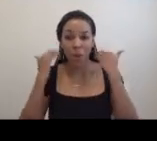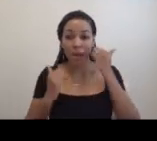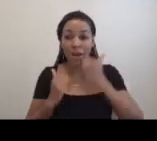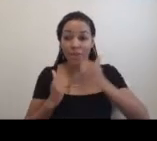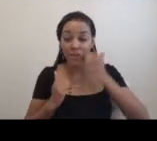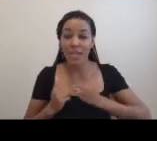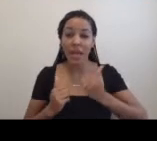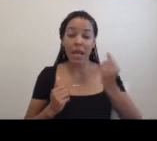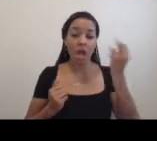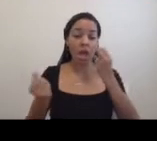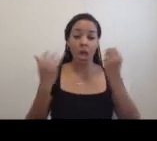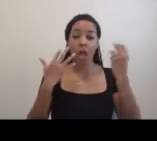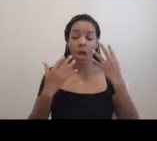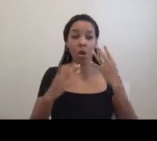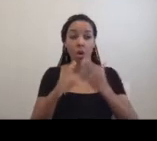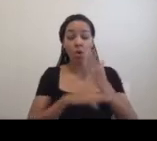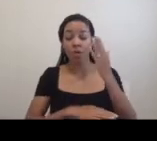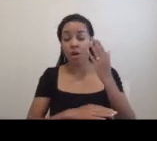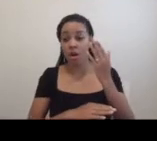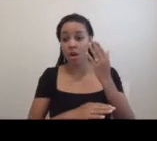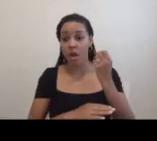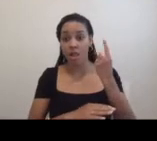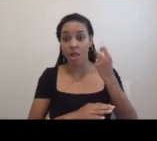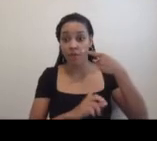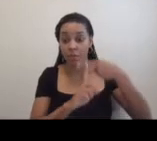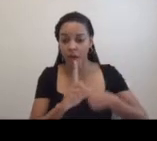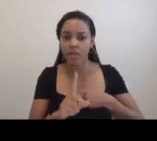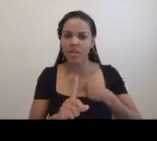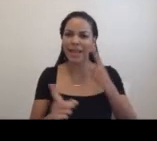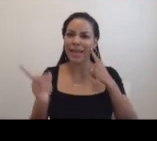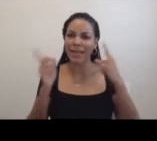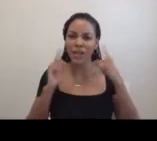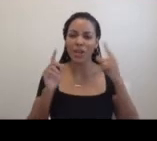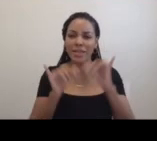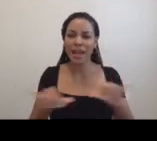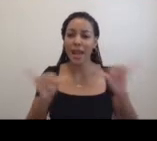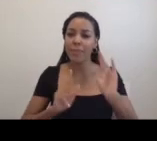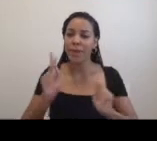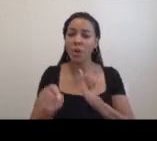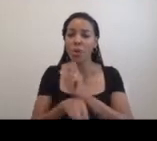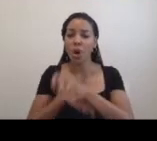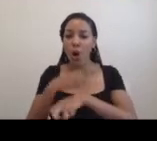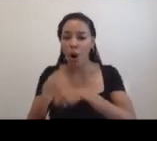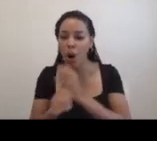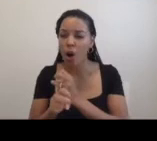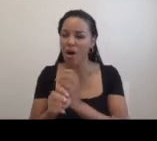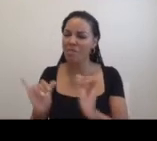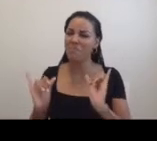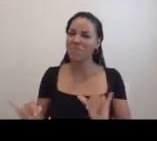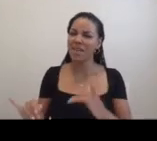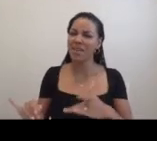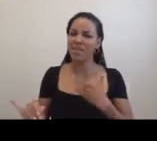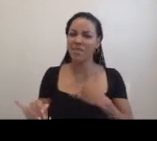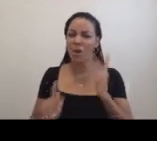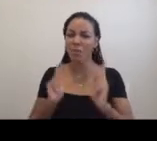over 11 months, people working so hard, yet feeling so unseen, so